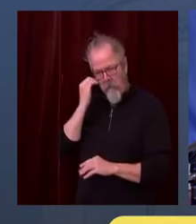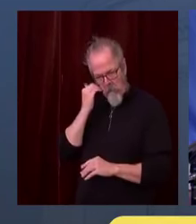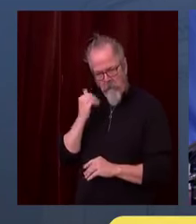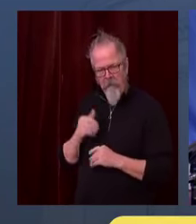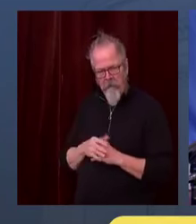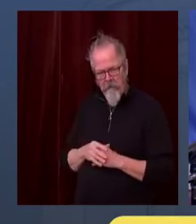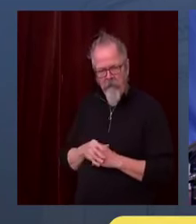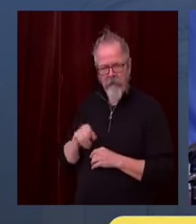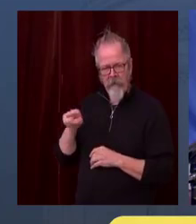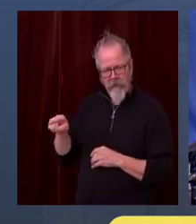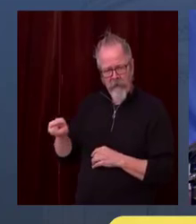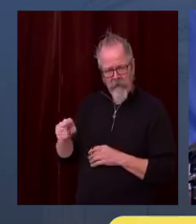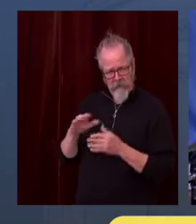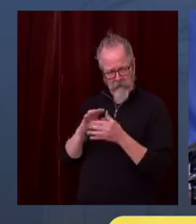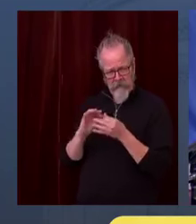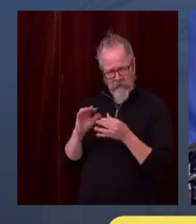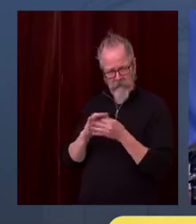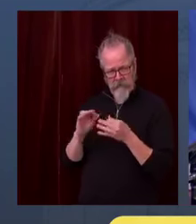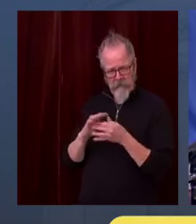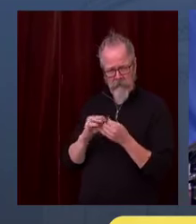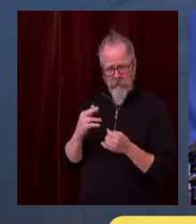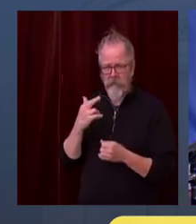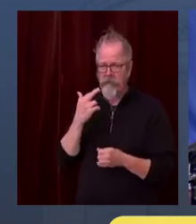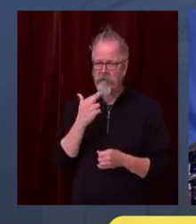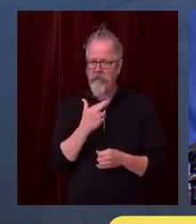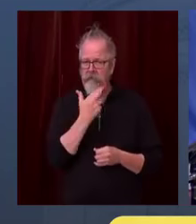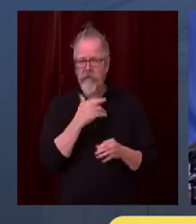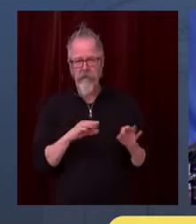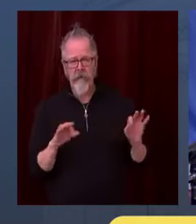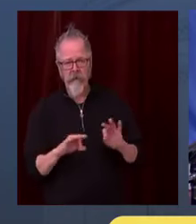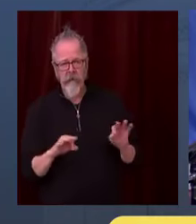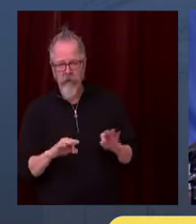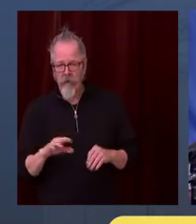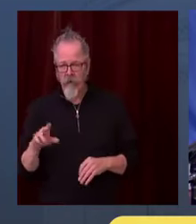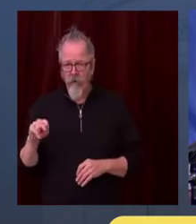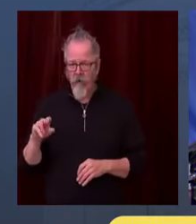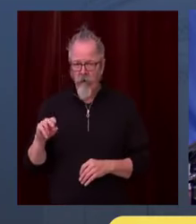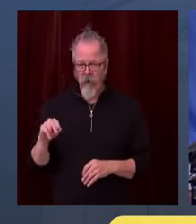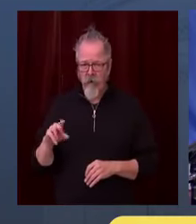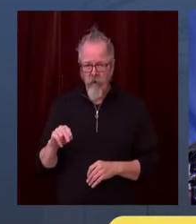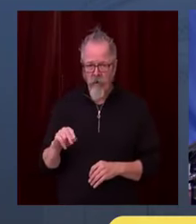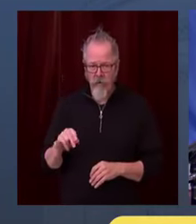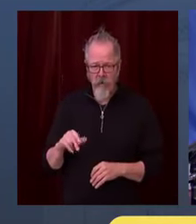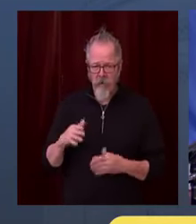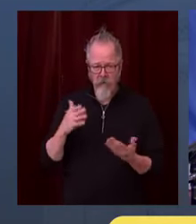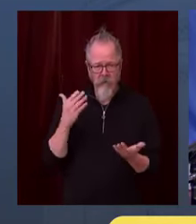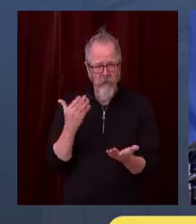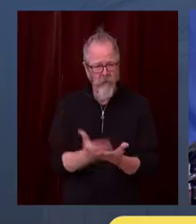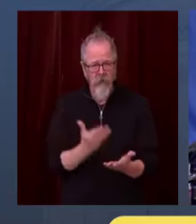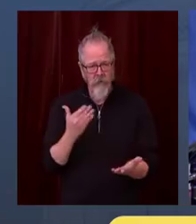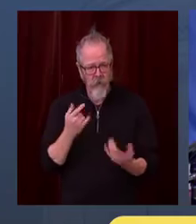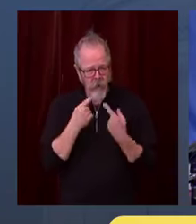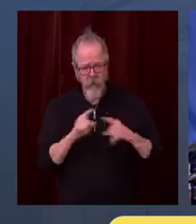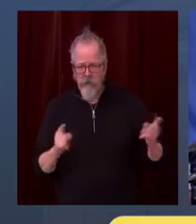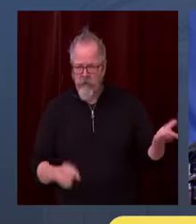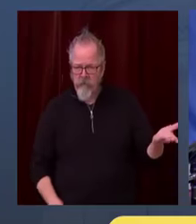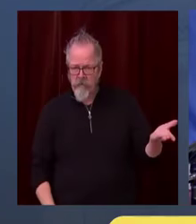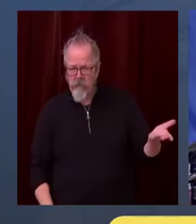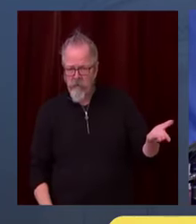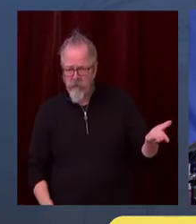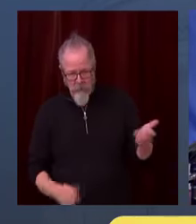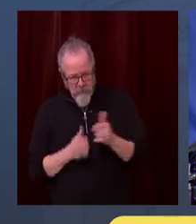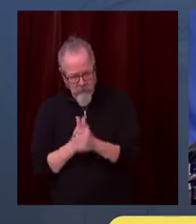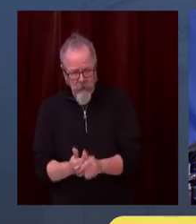things we did jointly worked. And the proof was in the pudding. When we did them, when we reduced the